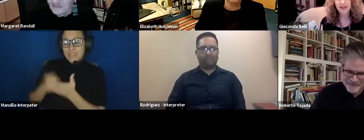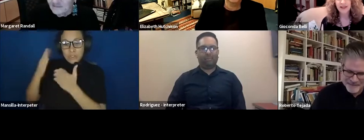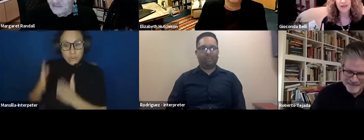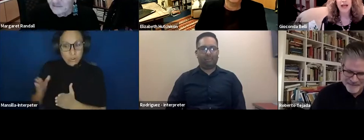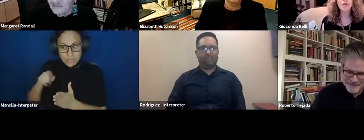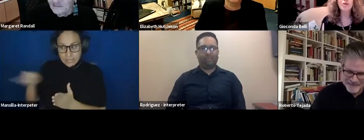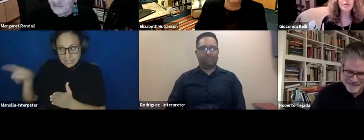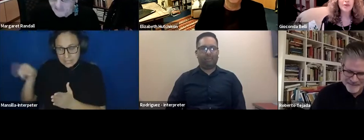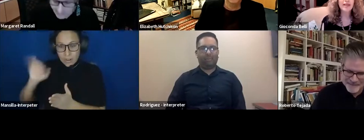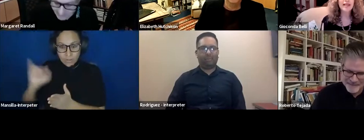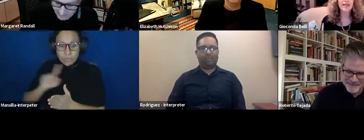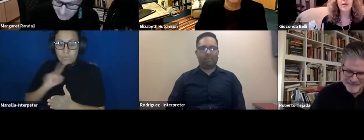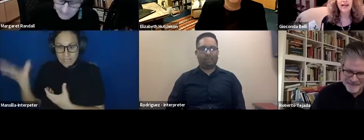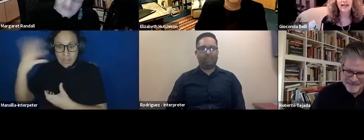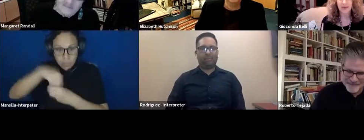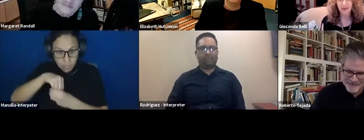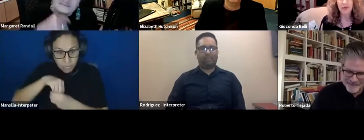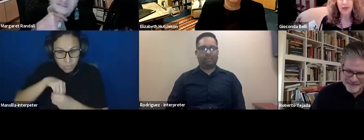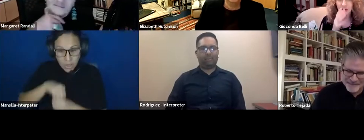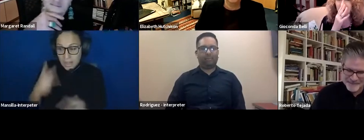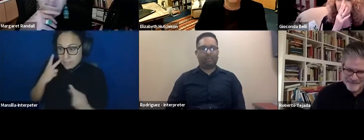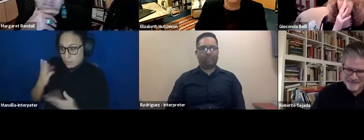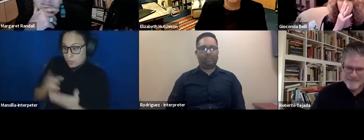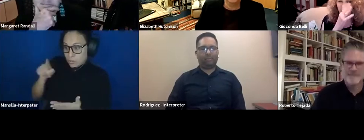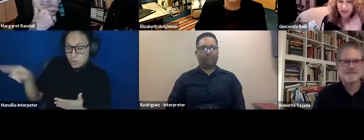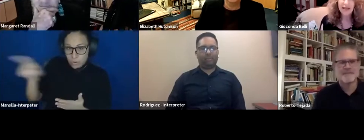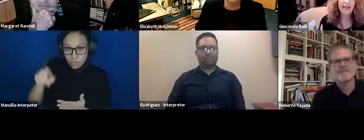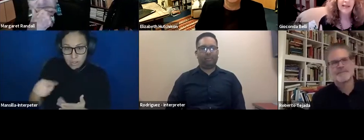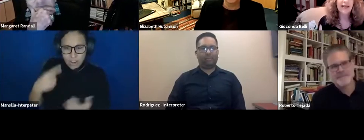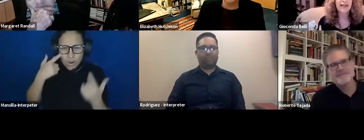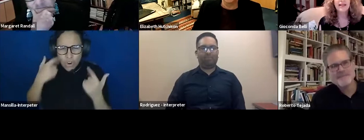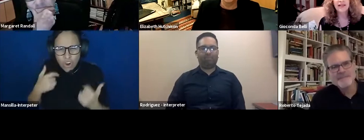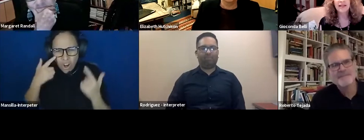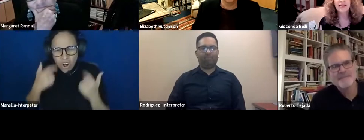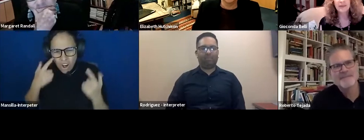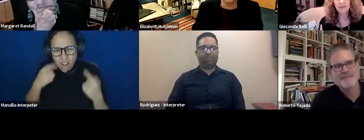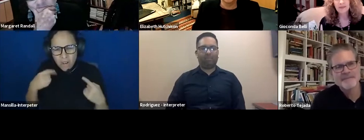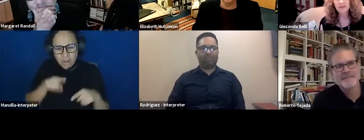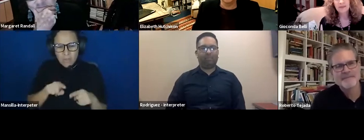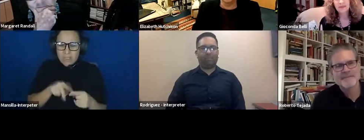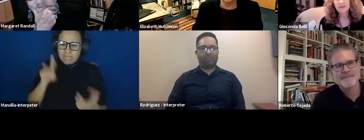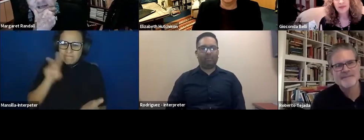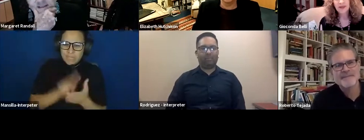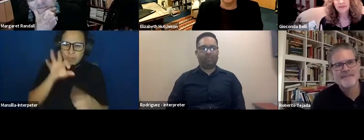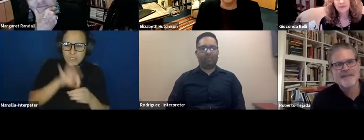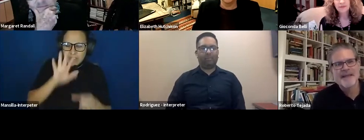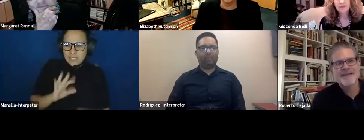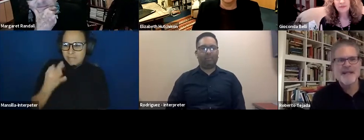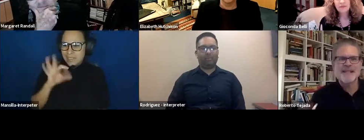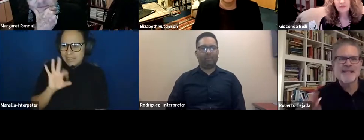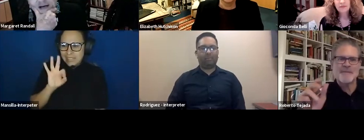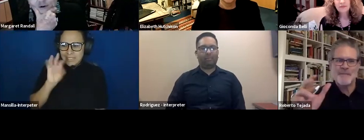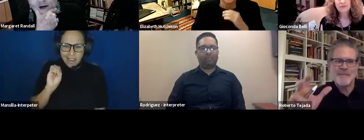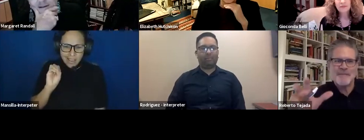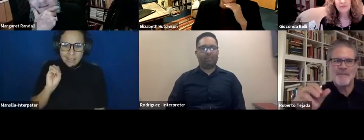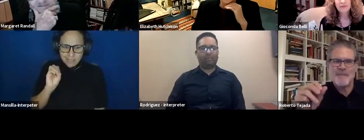in the, I saw some journalists crying when we lost the elections in 1990. Yeah, it's